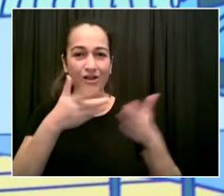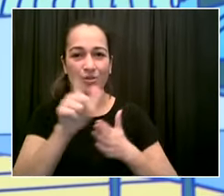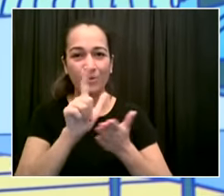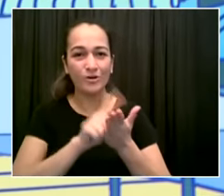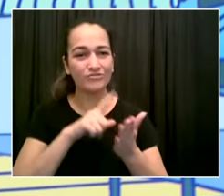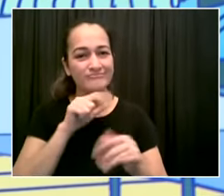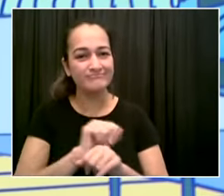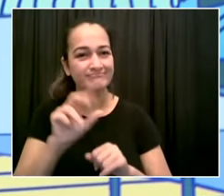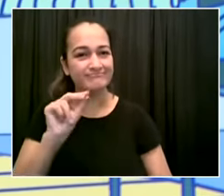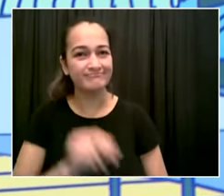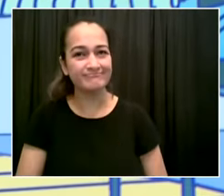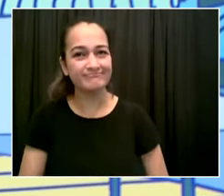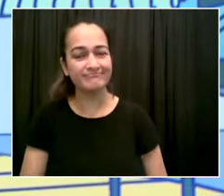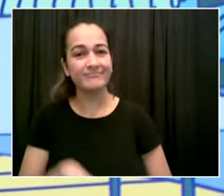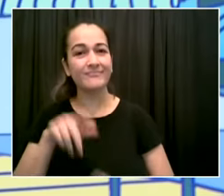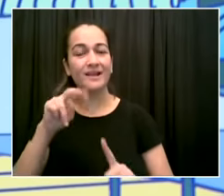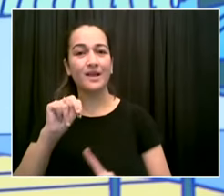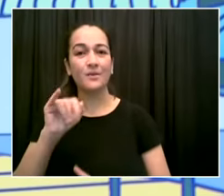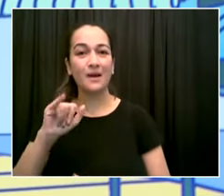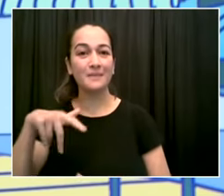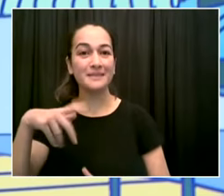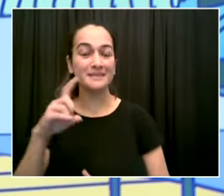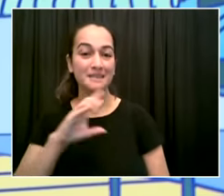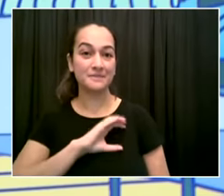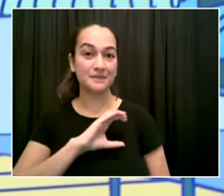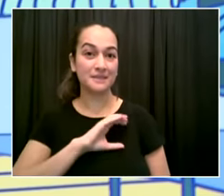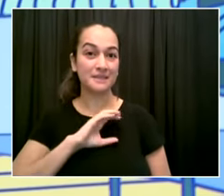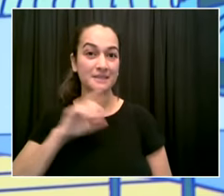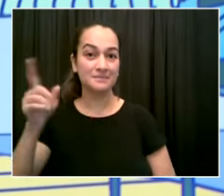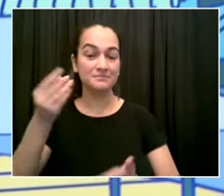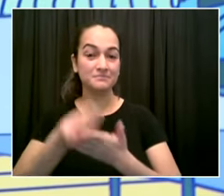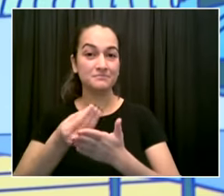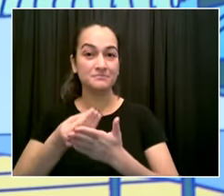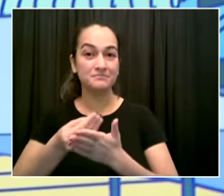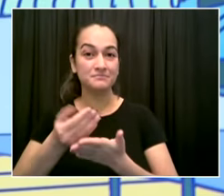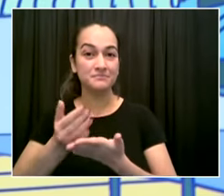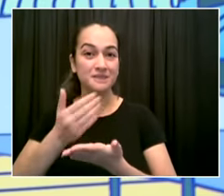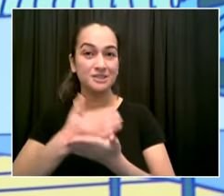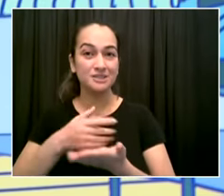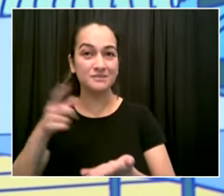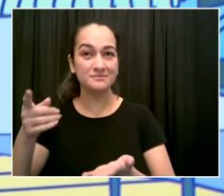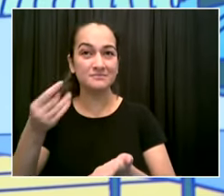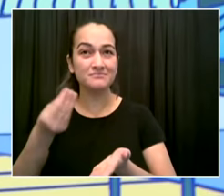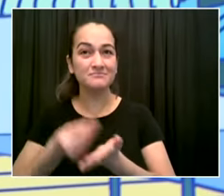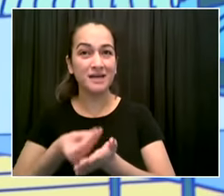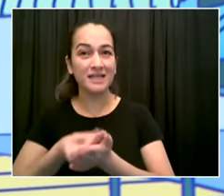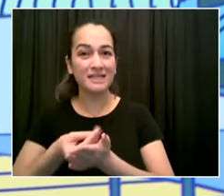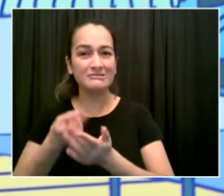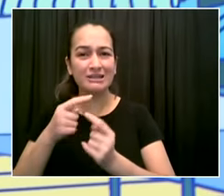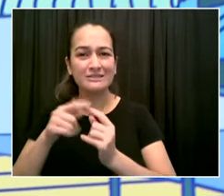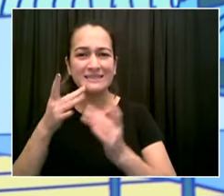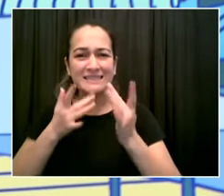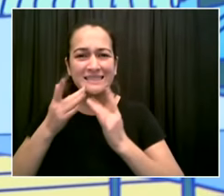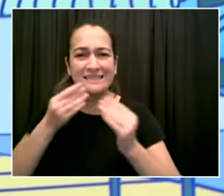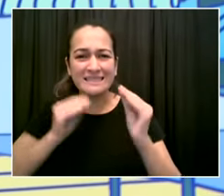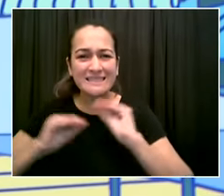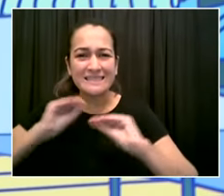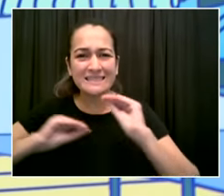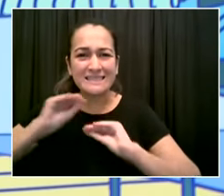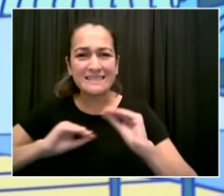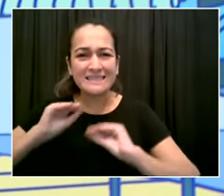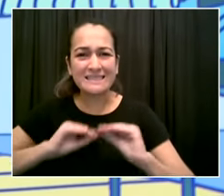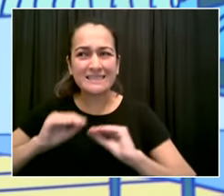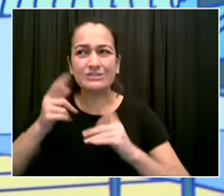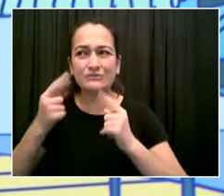i asked your administration one one month ago how many attorneys have been hired and i'm still waiting for the